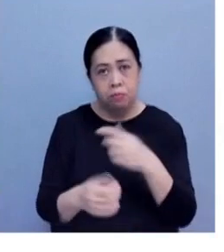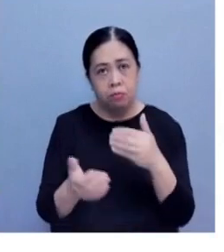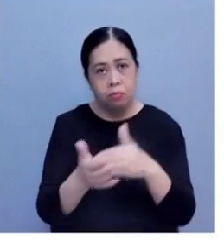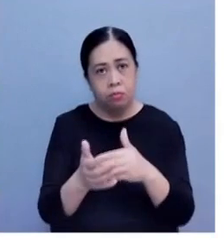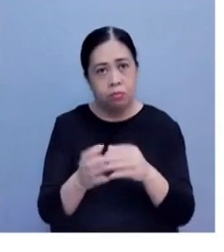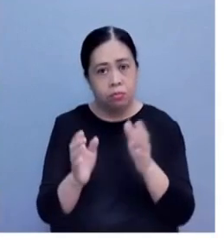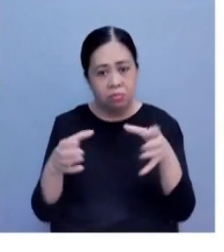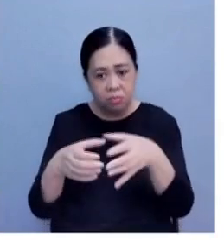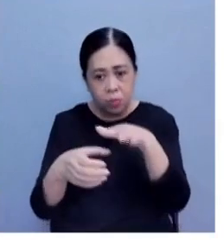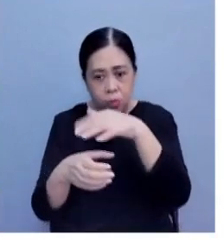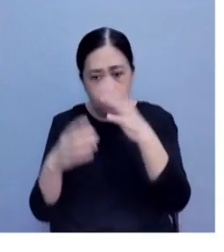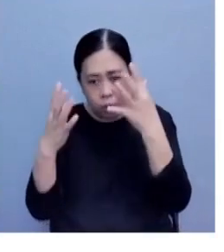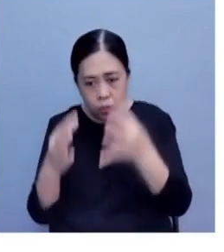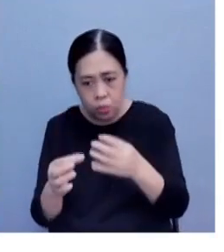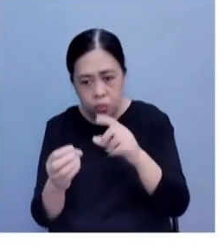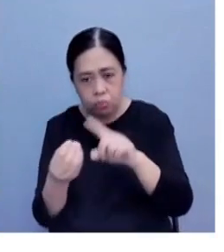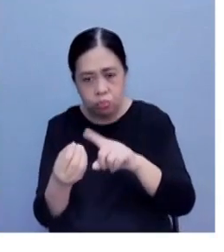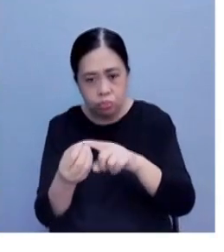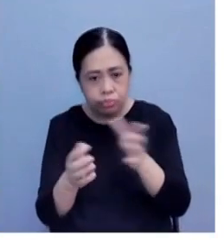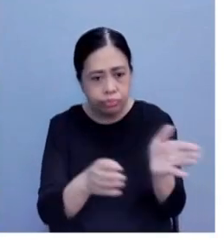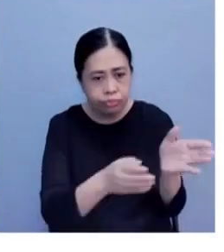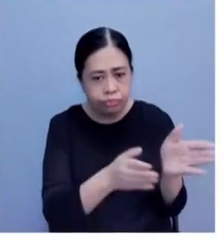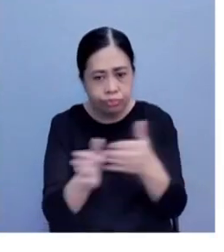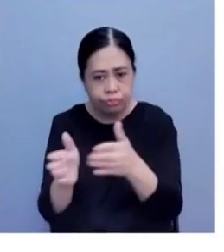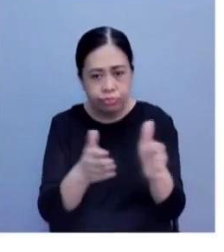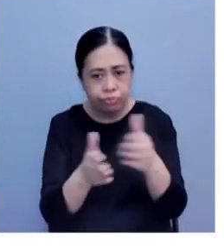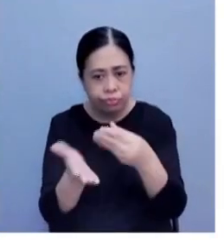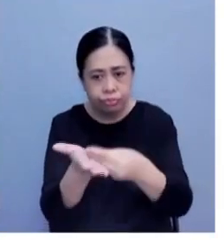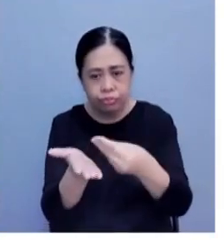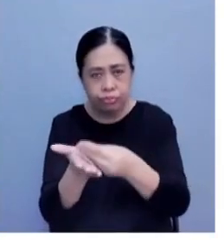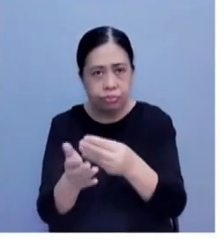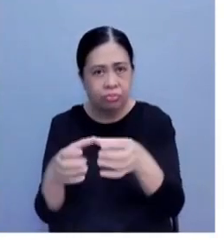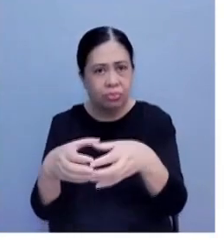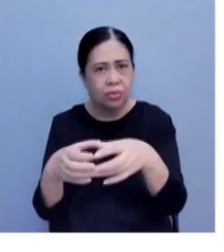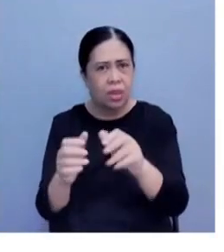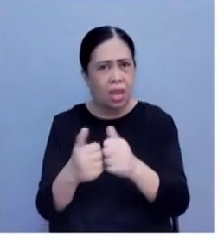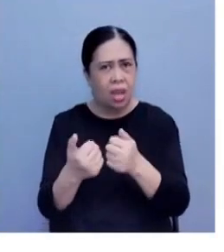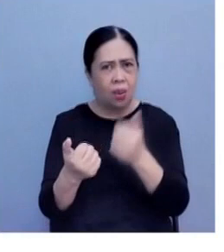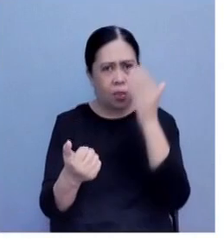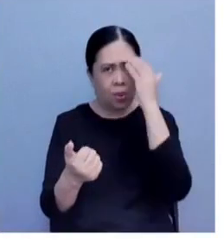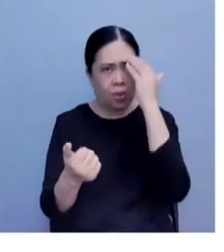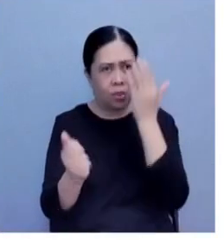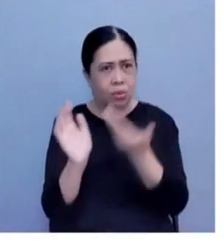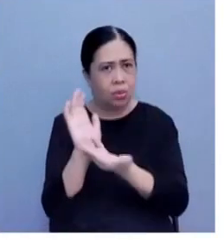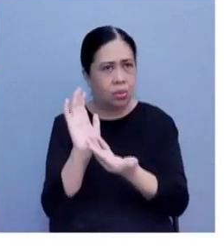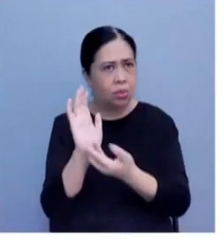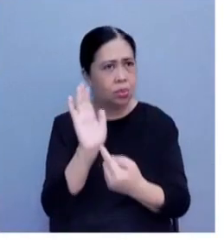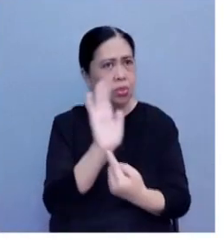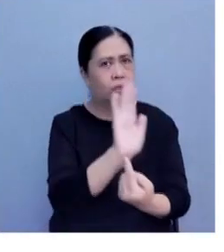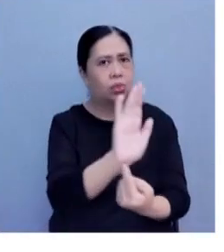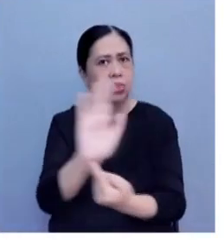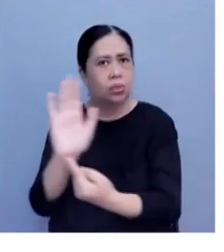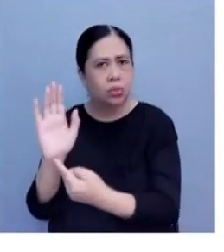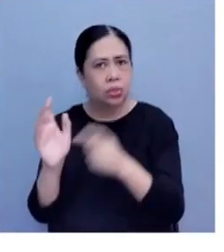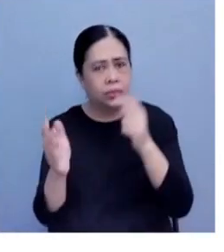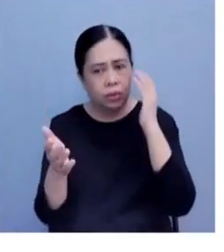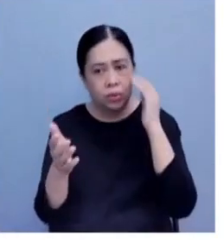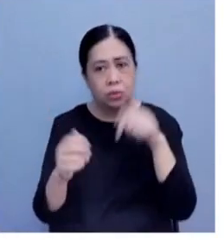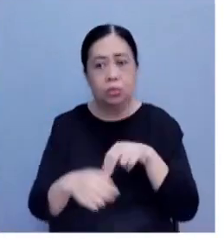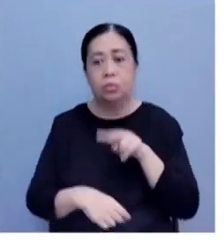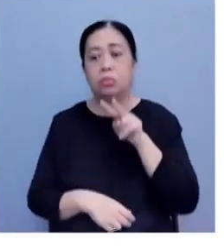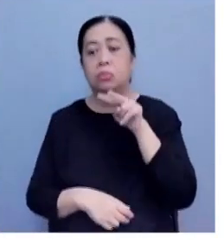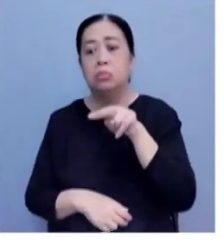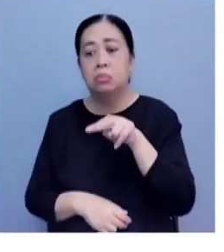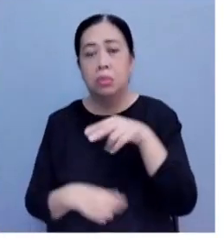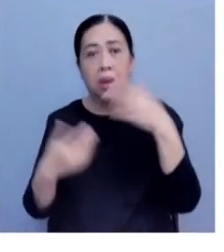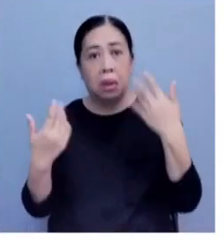these funds to the agencies that need it the most, how transparent will the process be? Will you just see it after